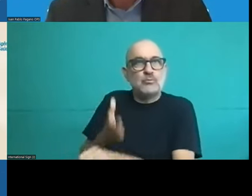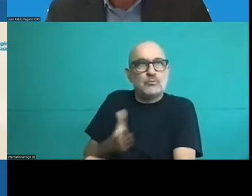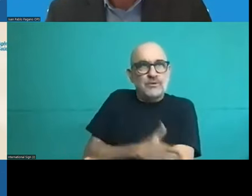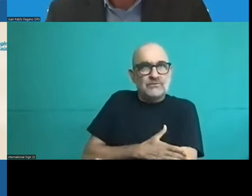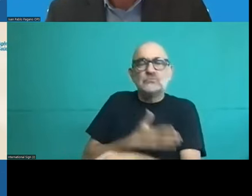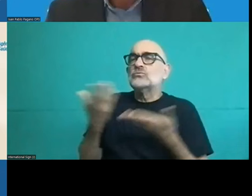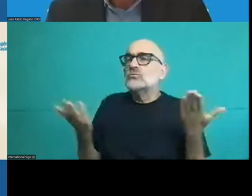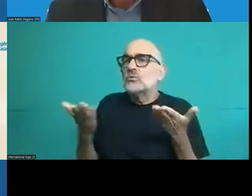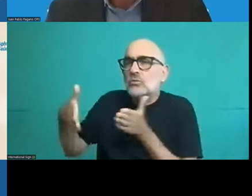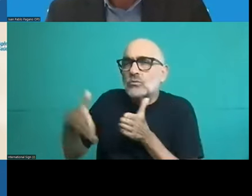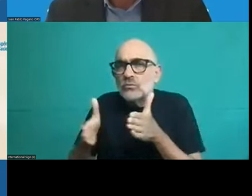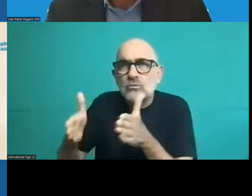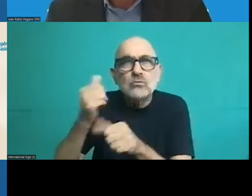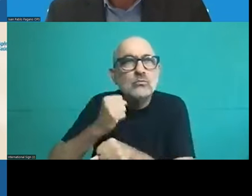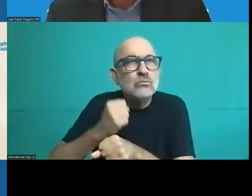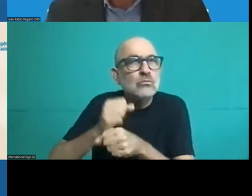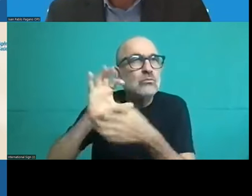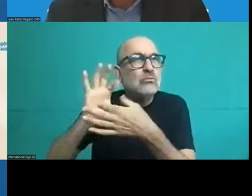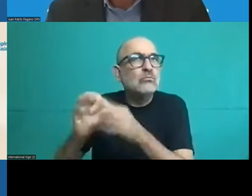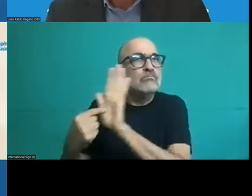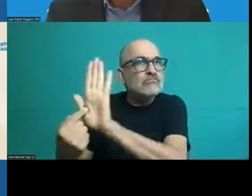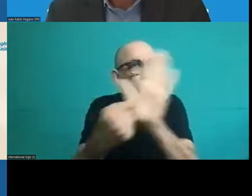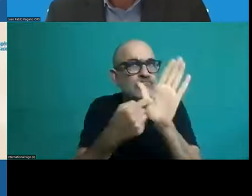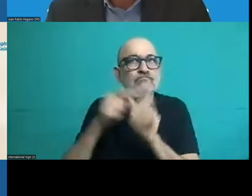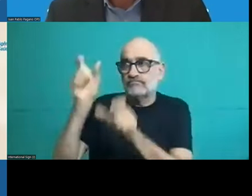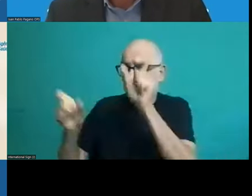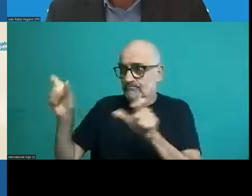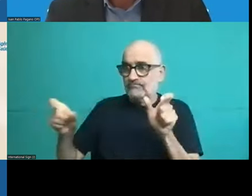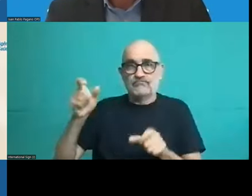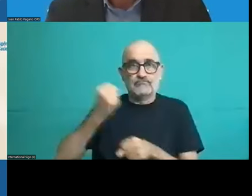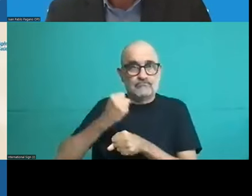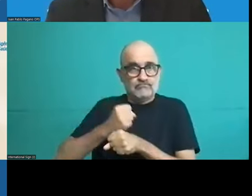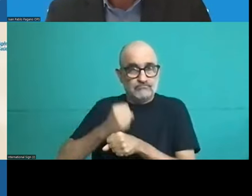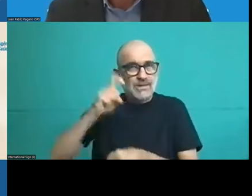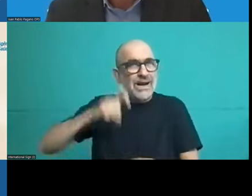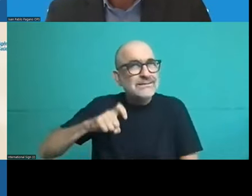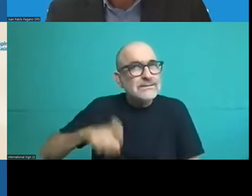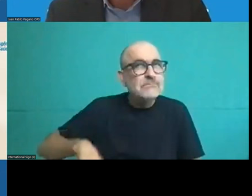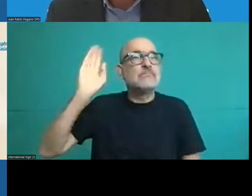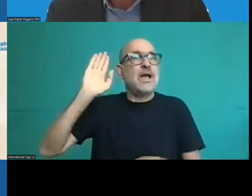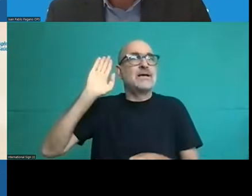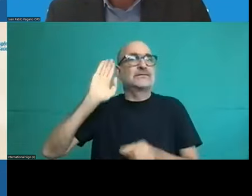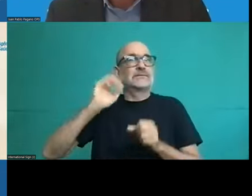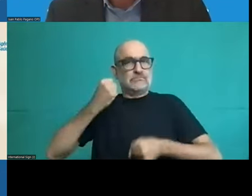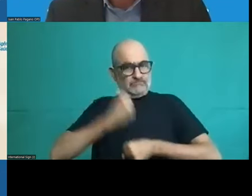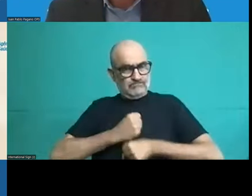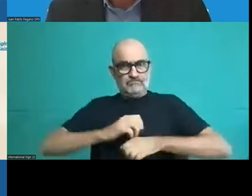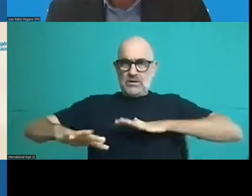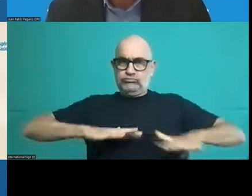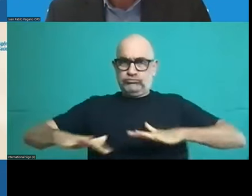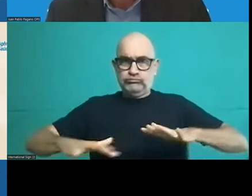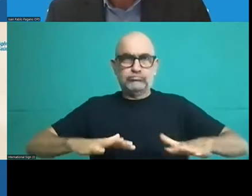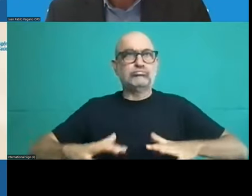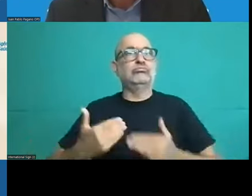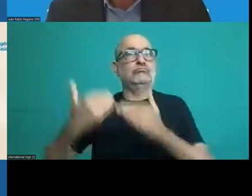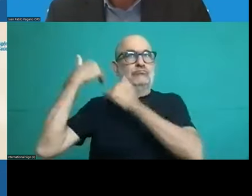operators the need for them to act as uh health care managers so they can